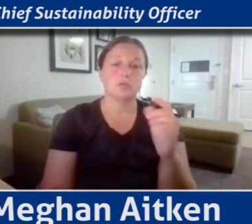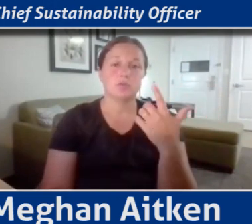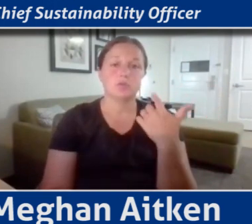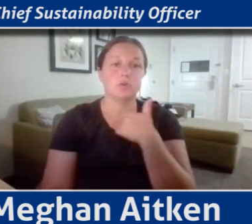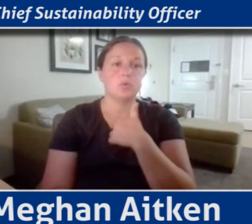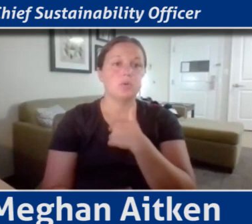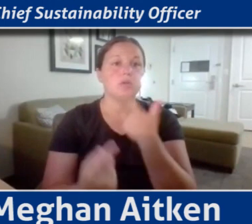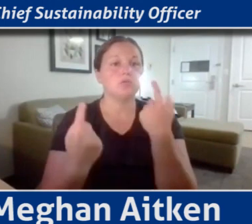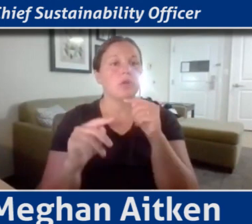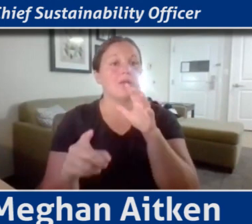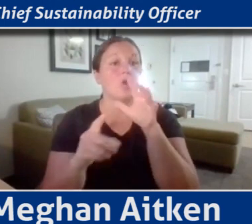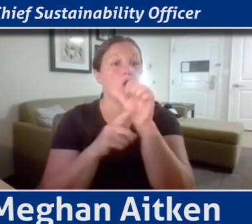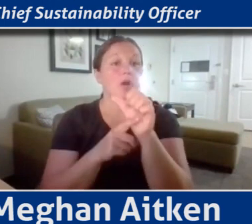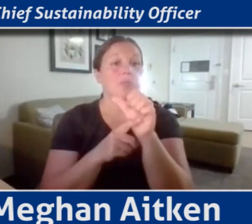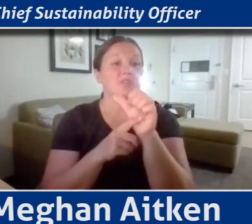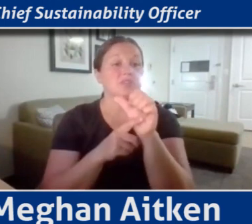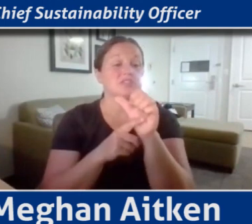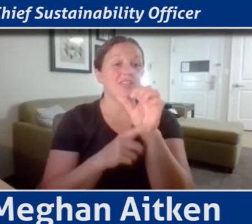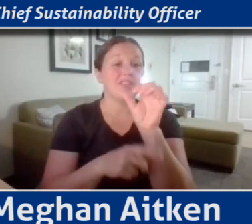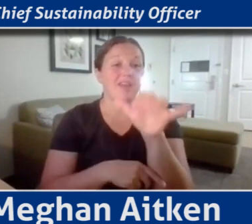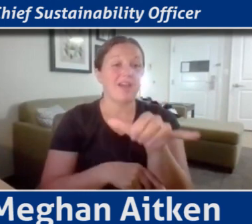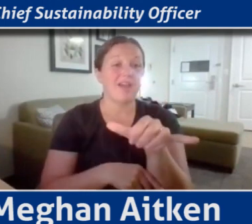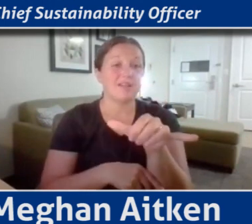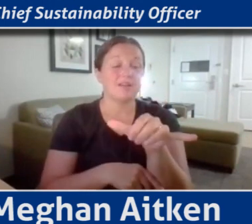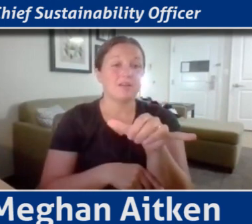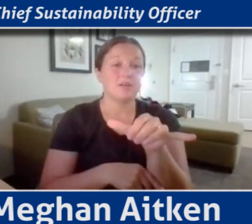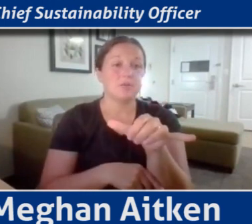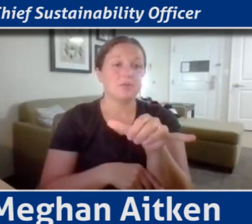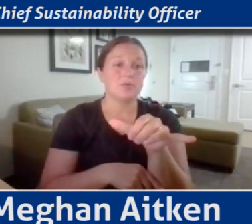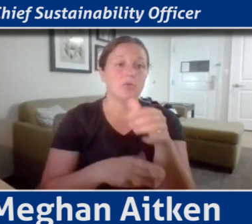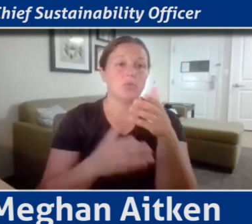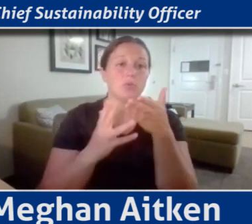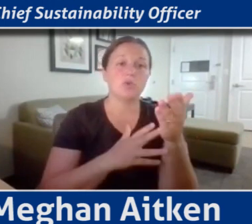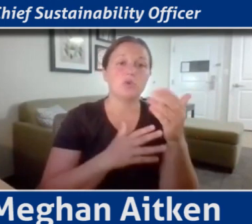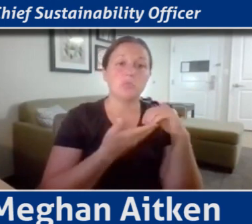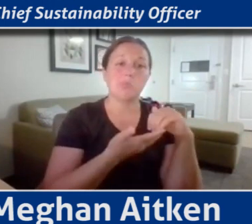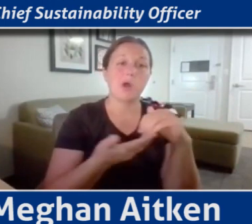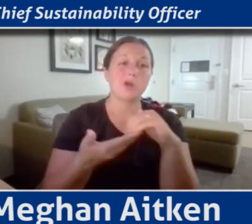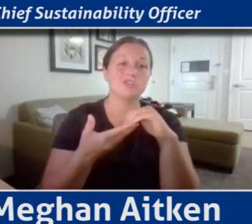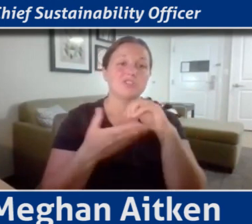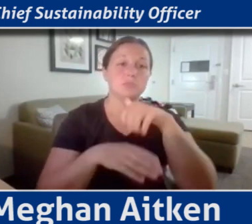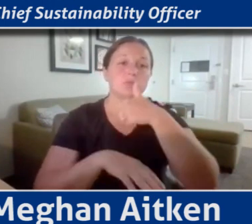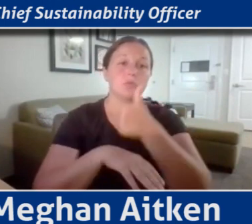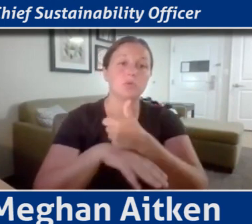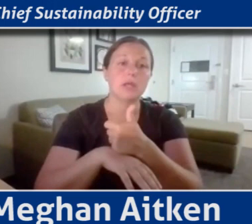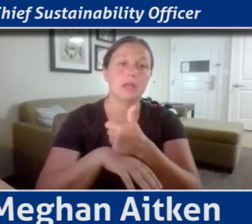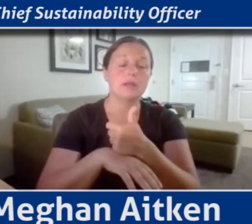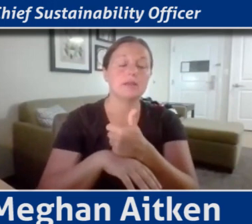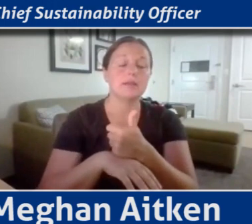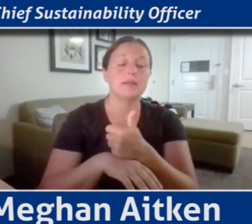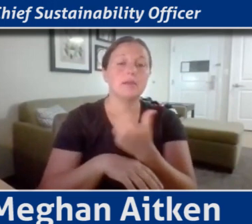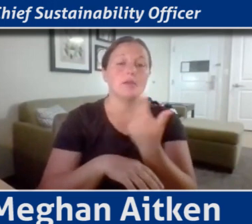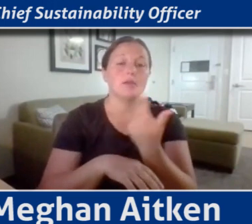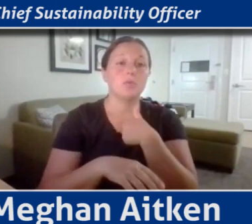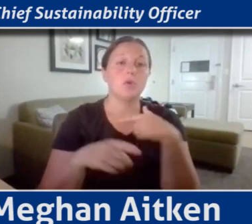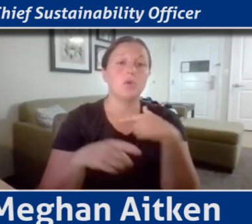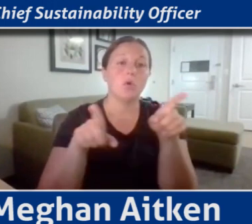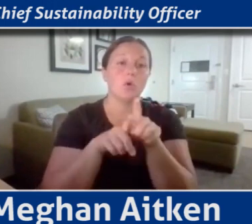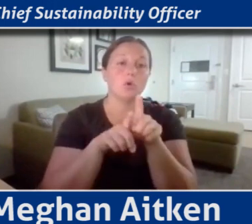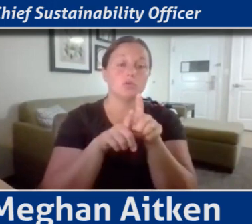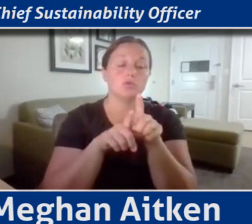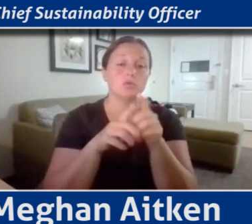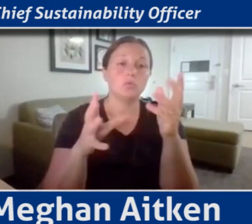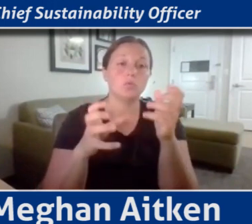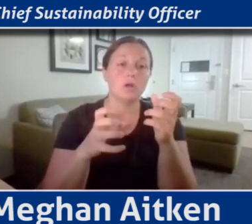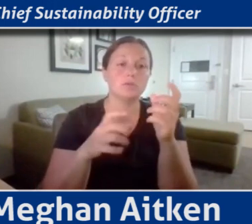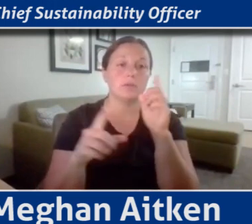And, as Grant had mentioned, the partnerships that we started to create, we also had to look at how do